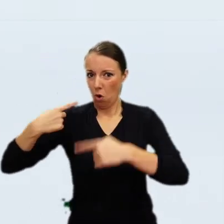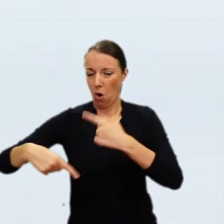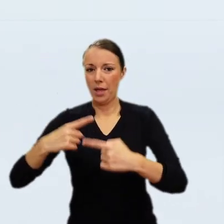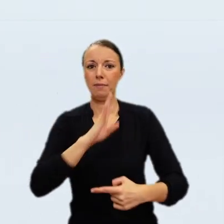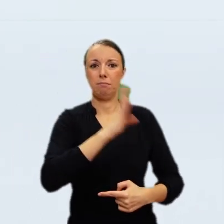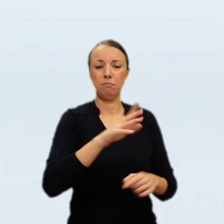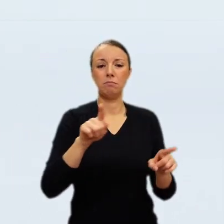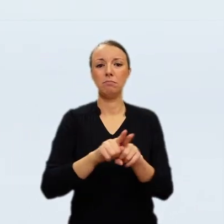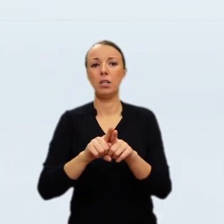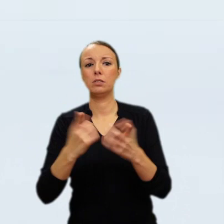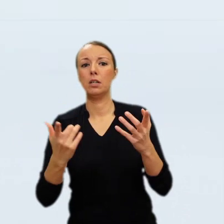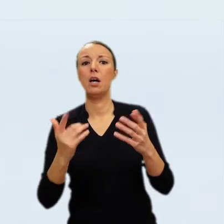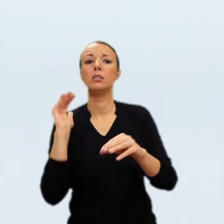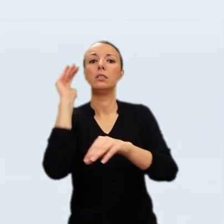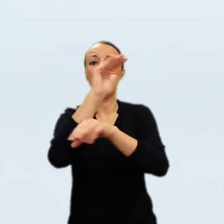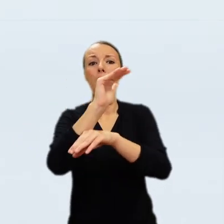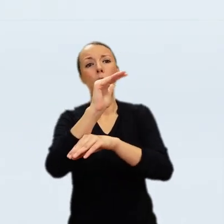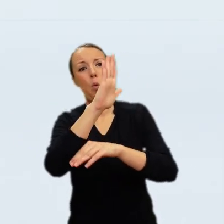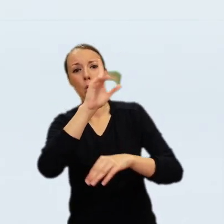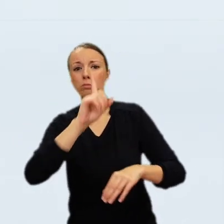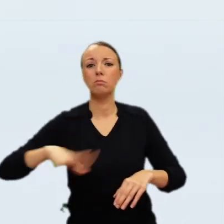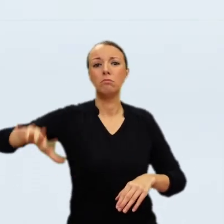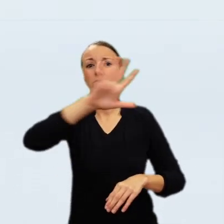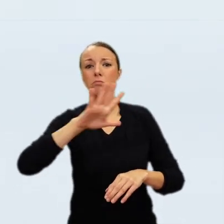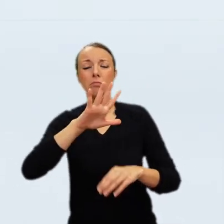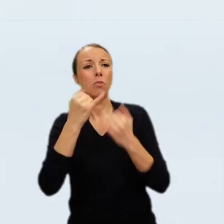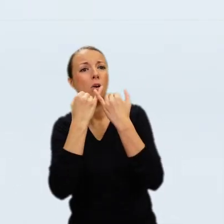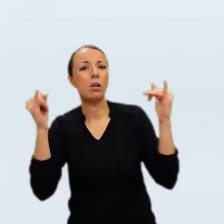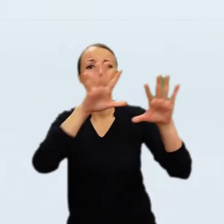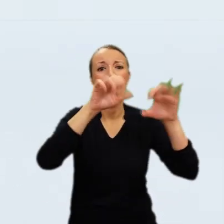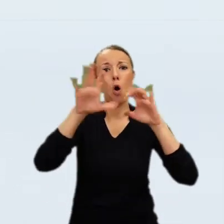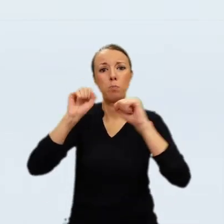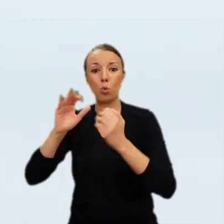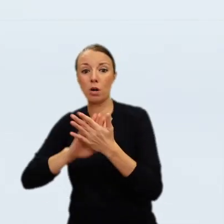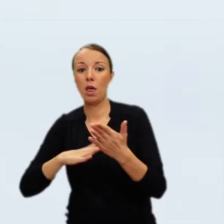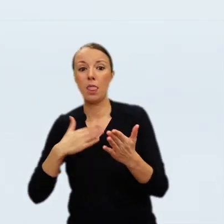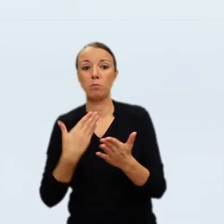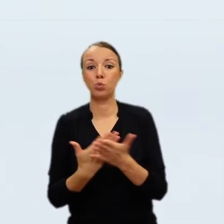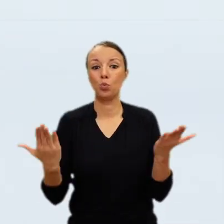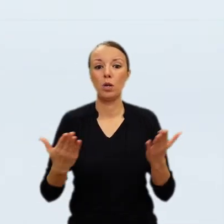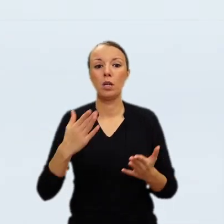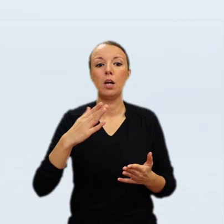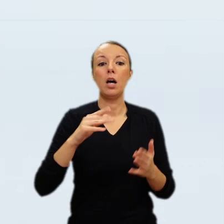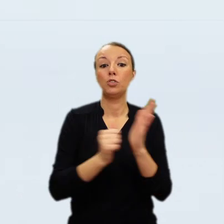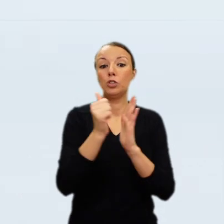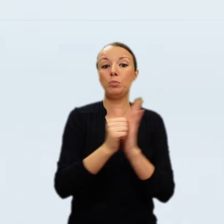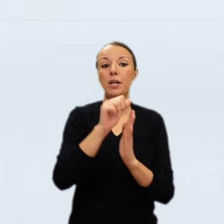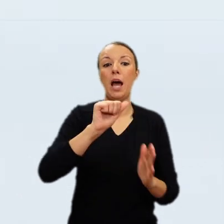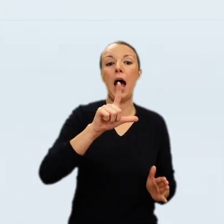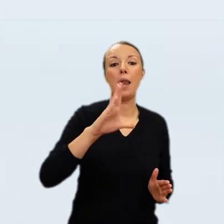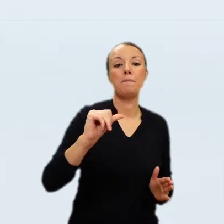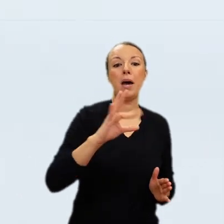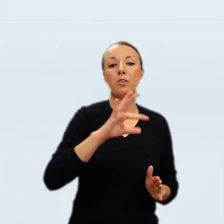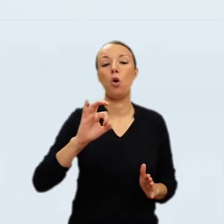potent symbol of growing nationalism. During the time the painting was in relative obscurity at Czików, Polish artists